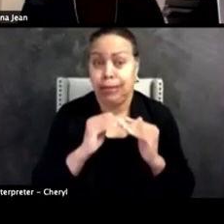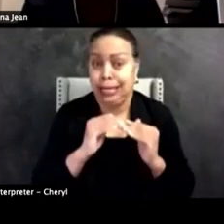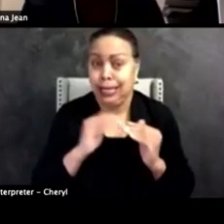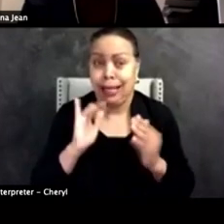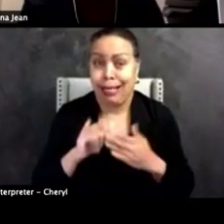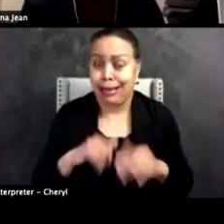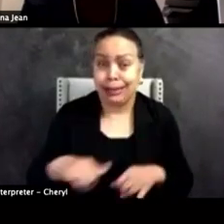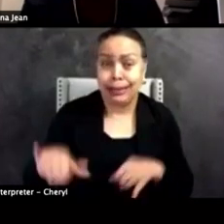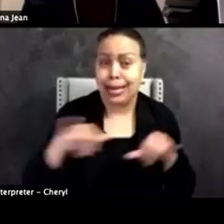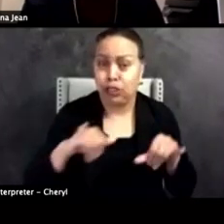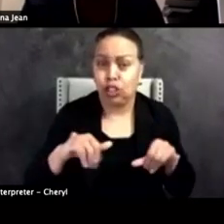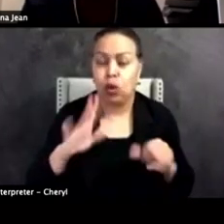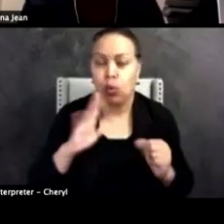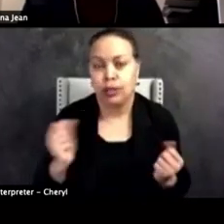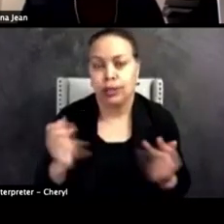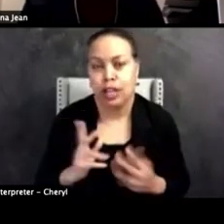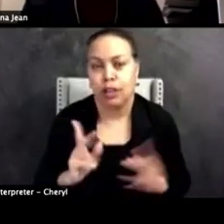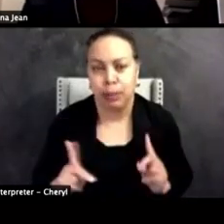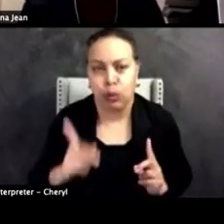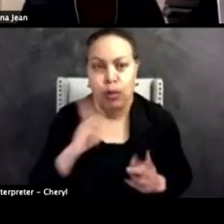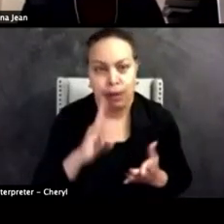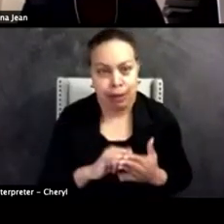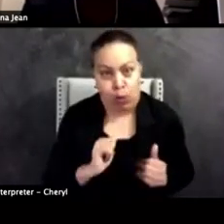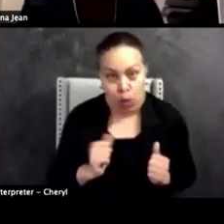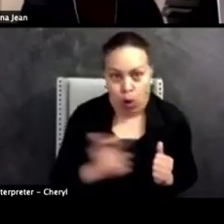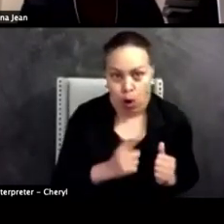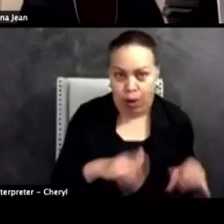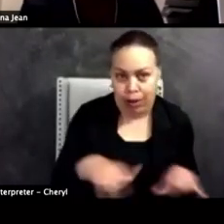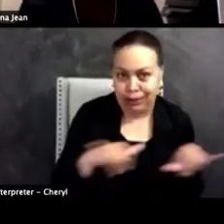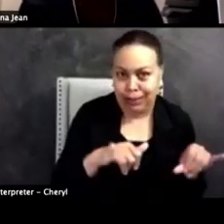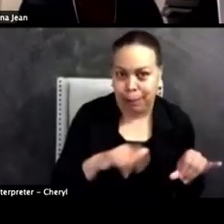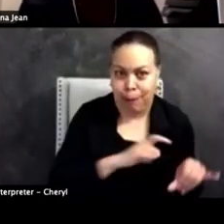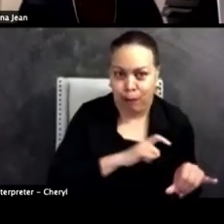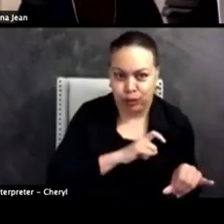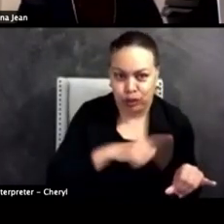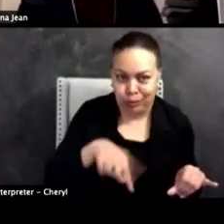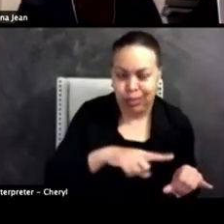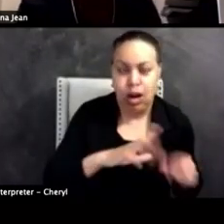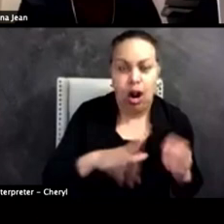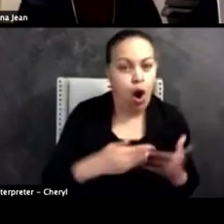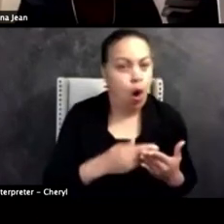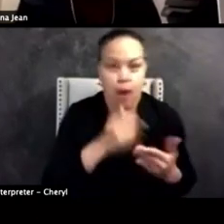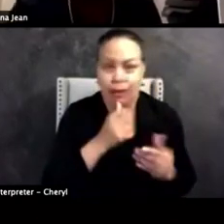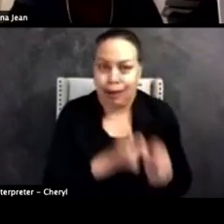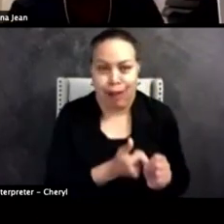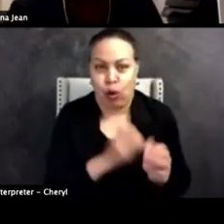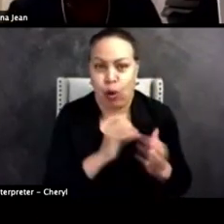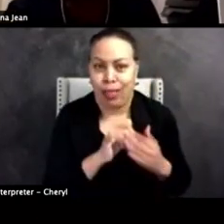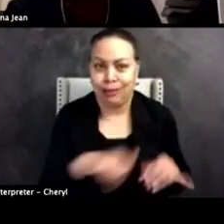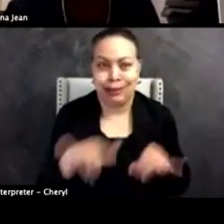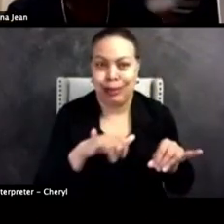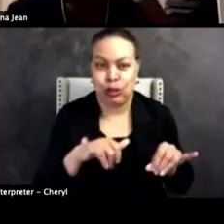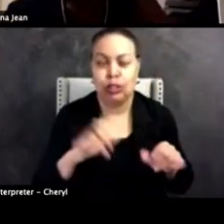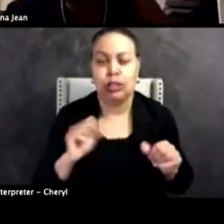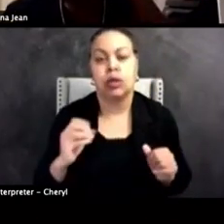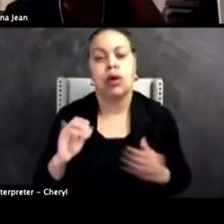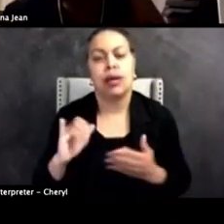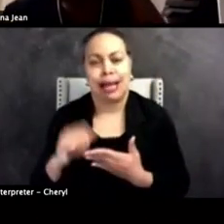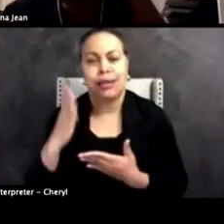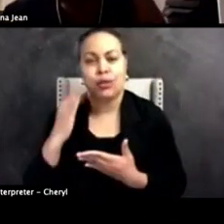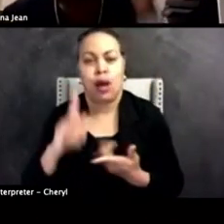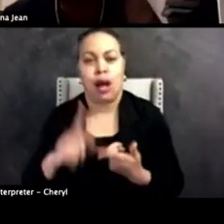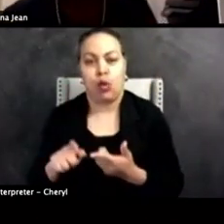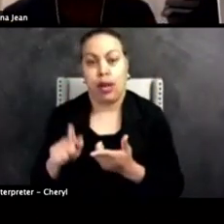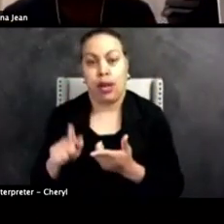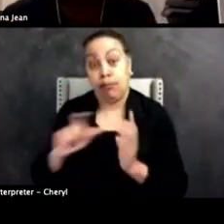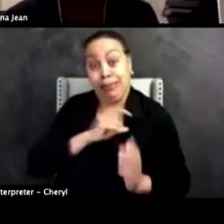scares people into thinking that all police are the same. Therefore, they will all not meet that standard. So that's why writings from